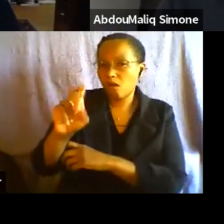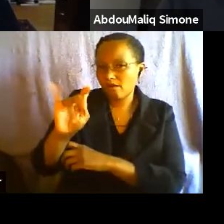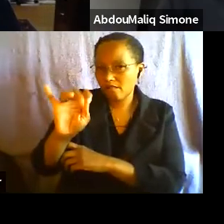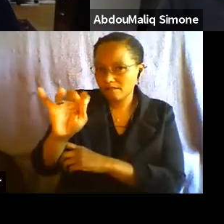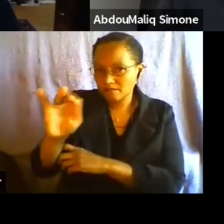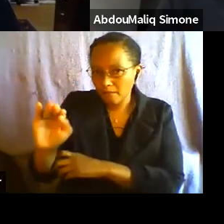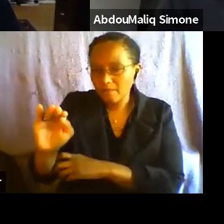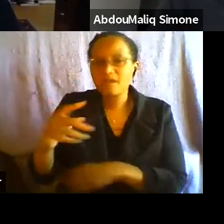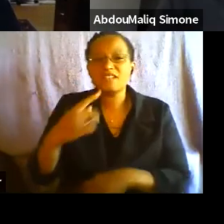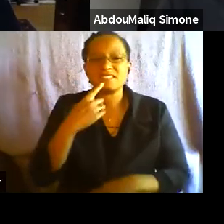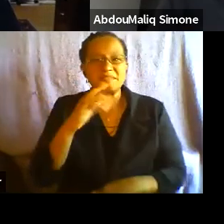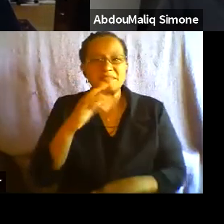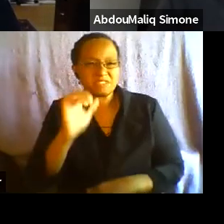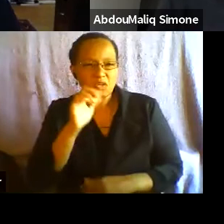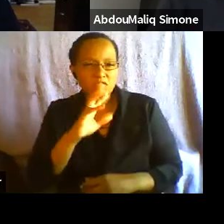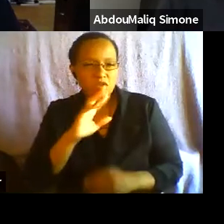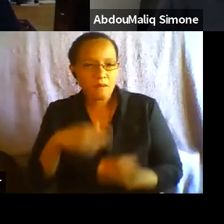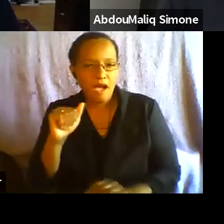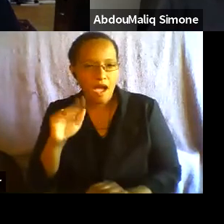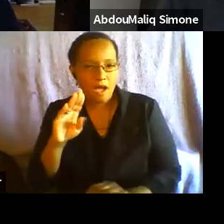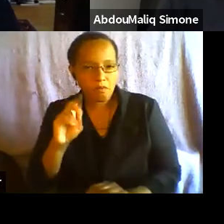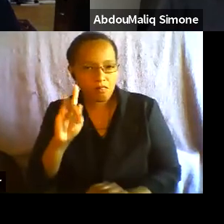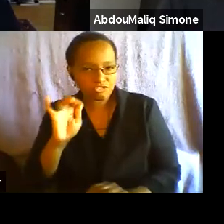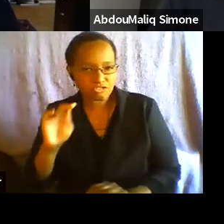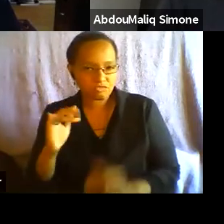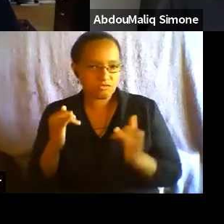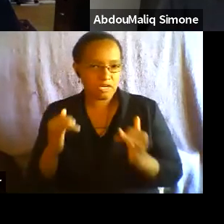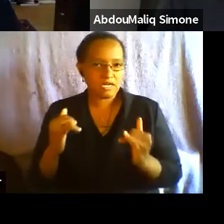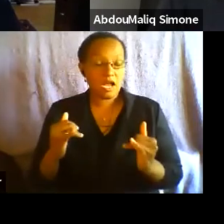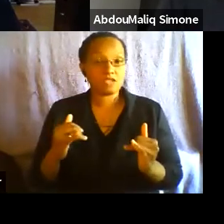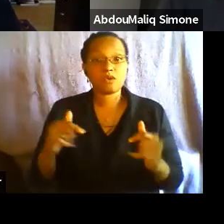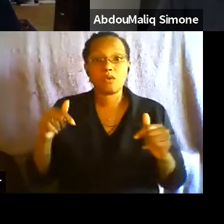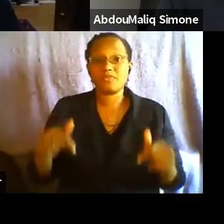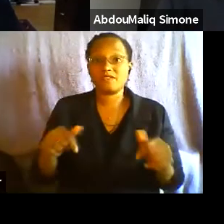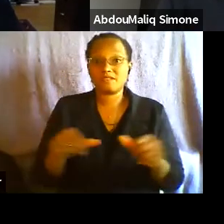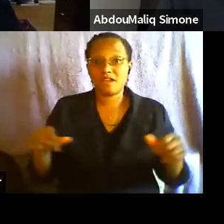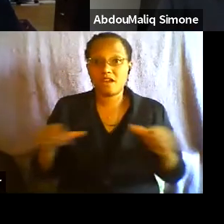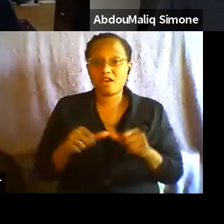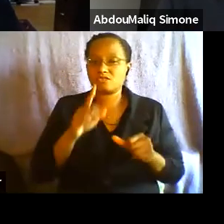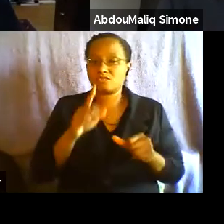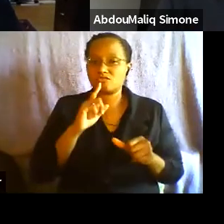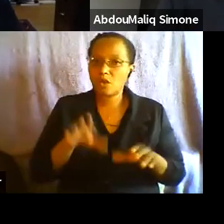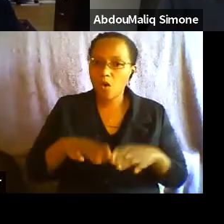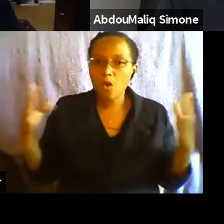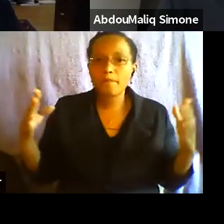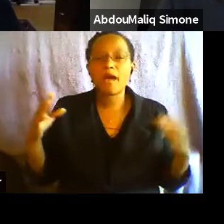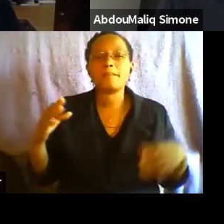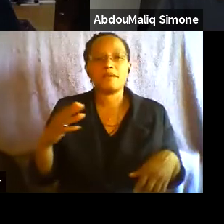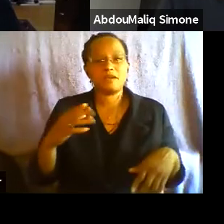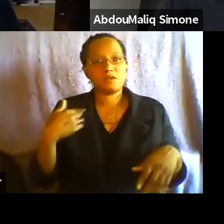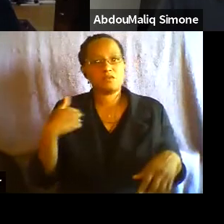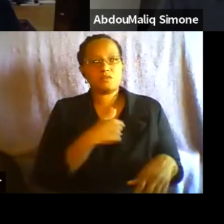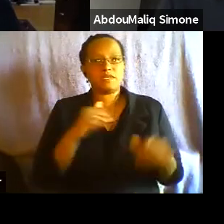bring up abolition right now. So this space is really opening up our radical imaginaries to be able to say and state things